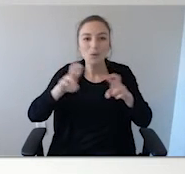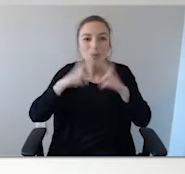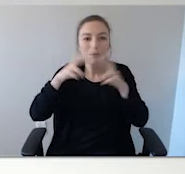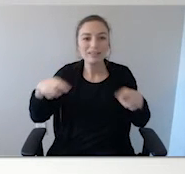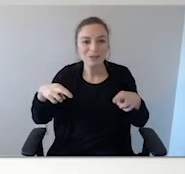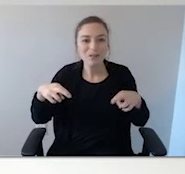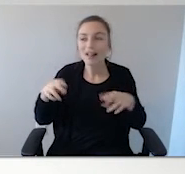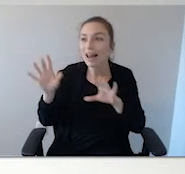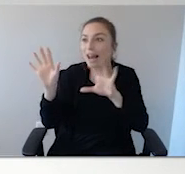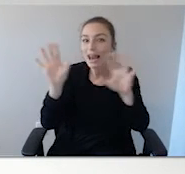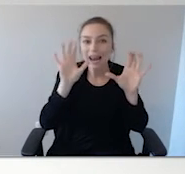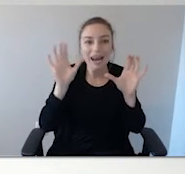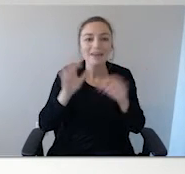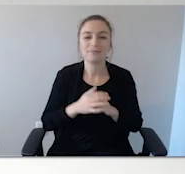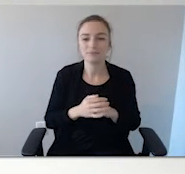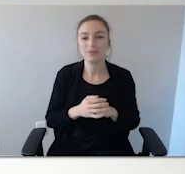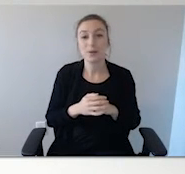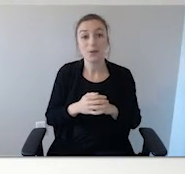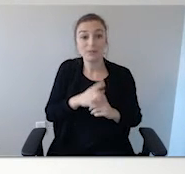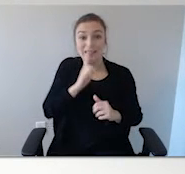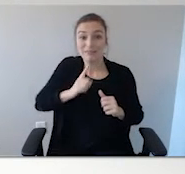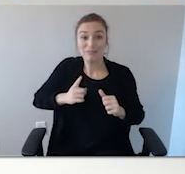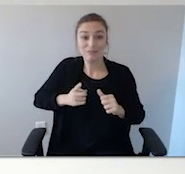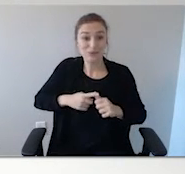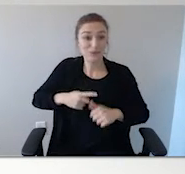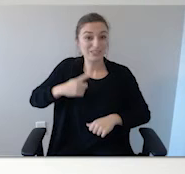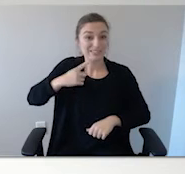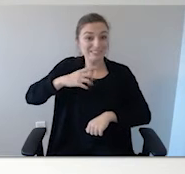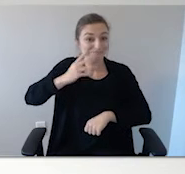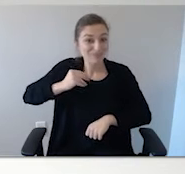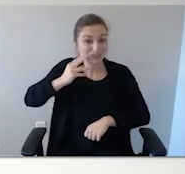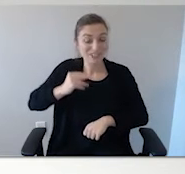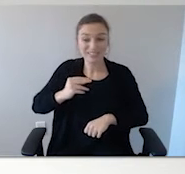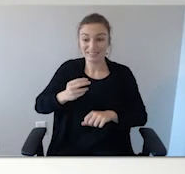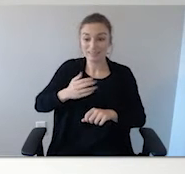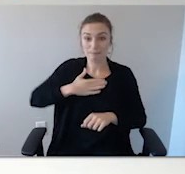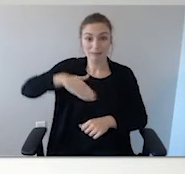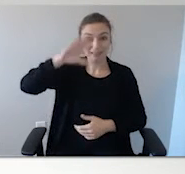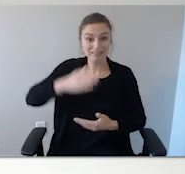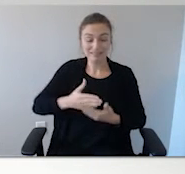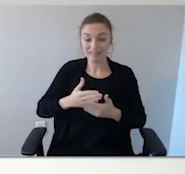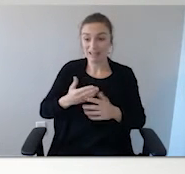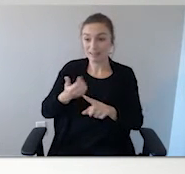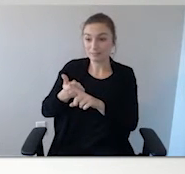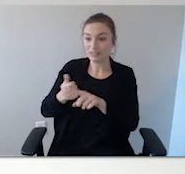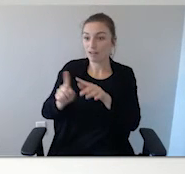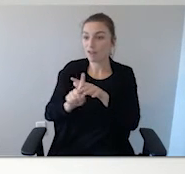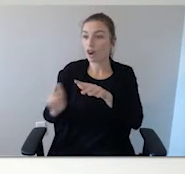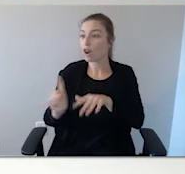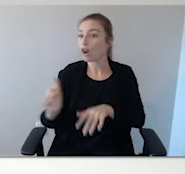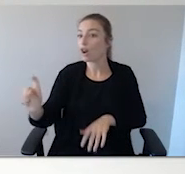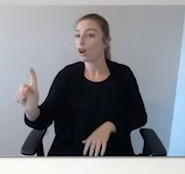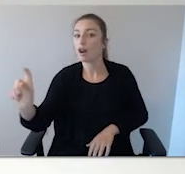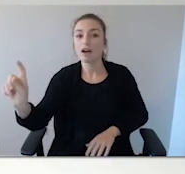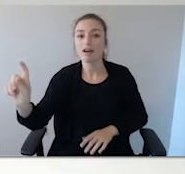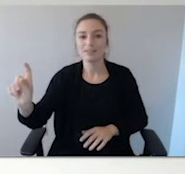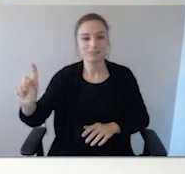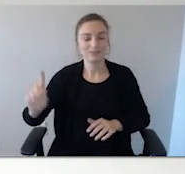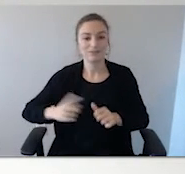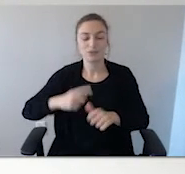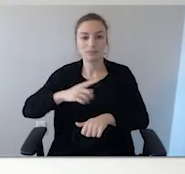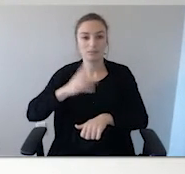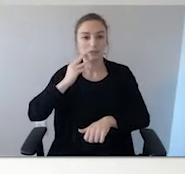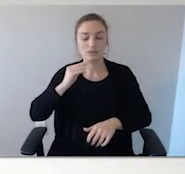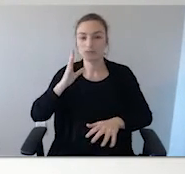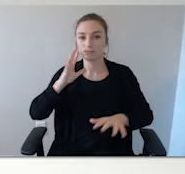he was actually found the first time he wandered away from me. In a public place. And I say that because there's other times he's wandered away